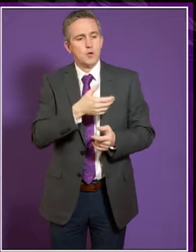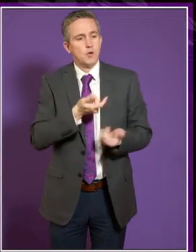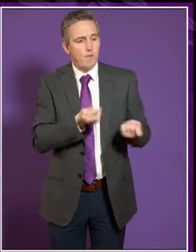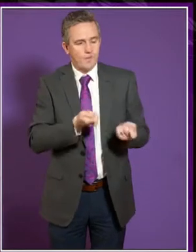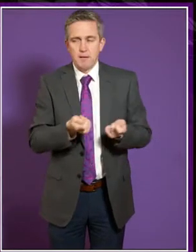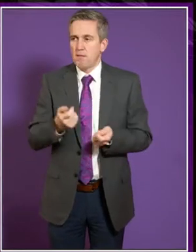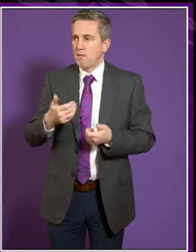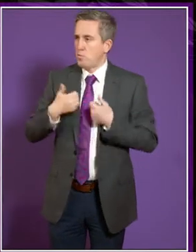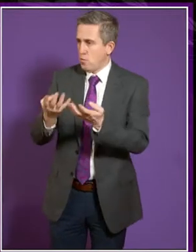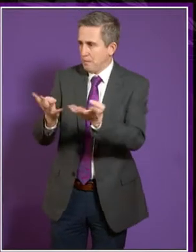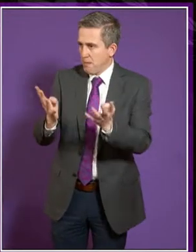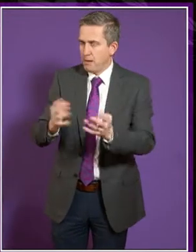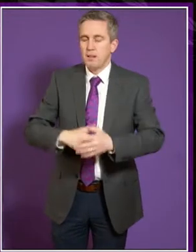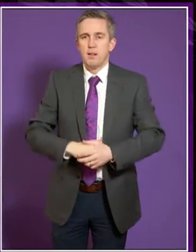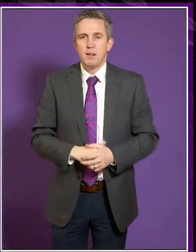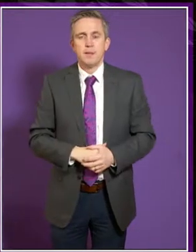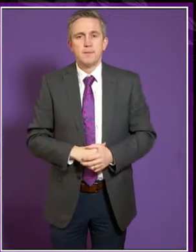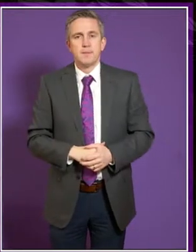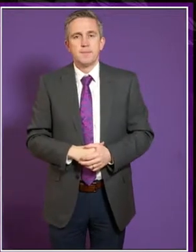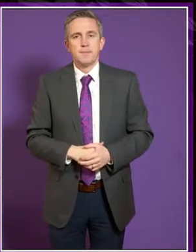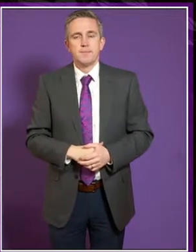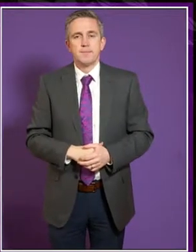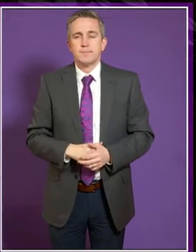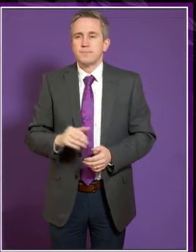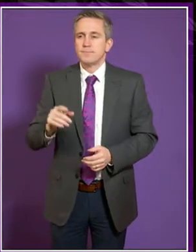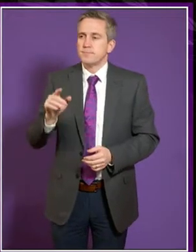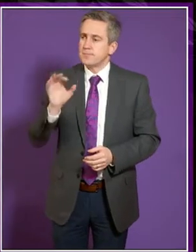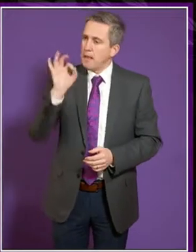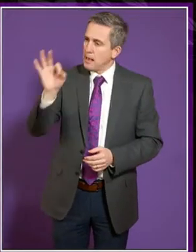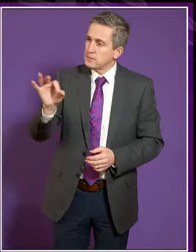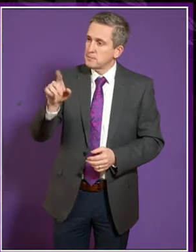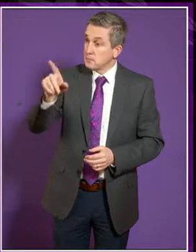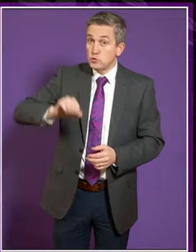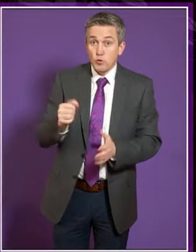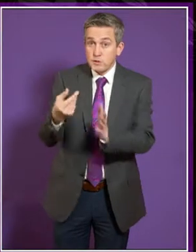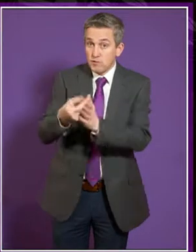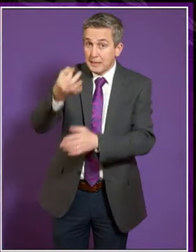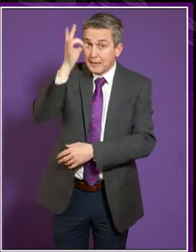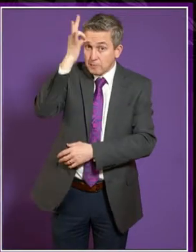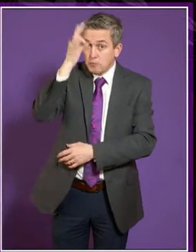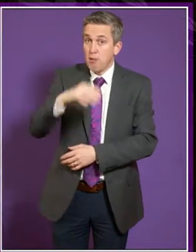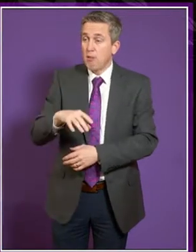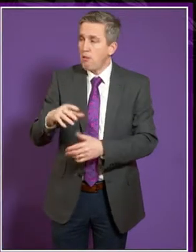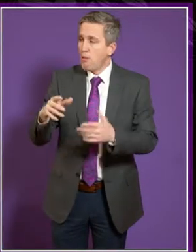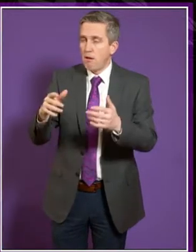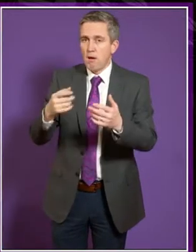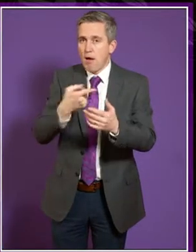Could I ask how the Scottish Founder Council and all the partners are supporting the Commissioner?